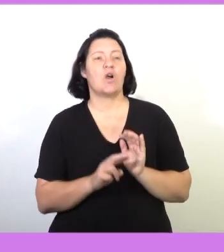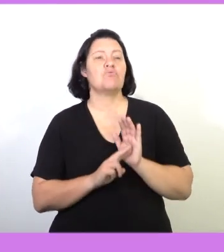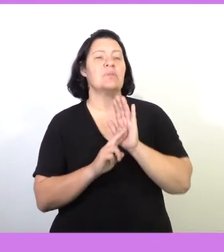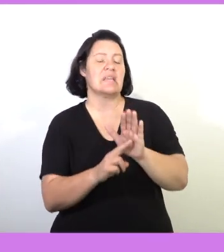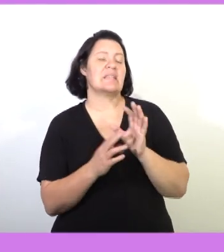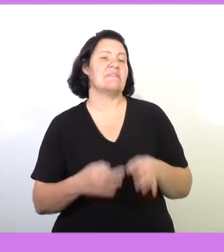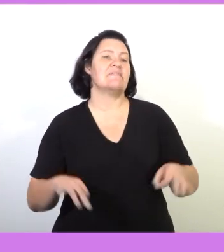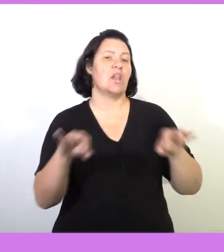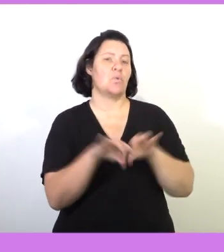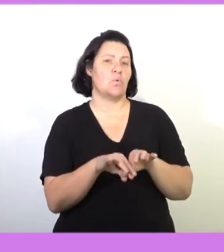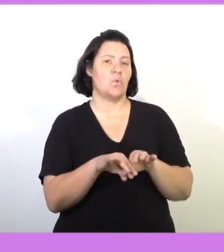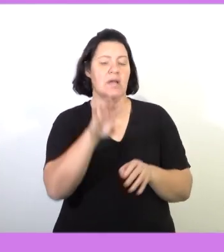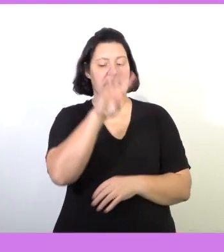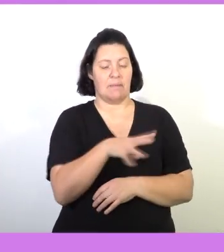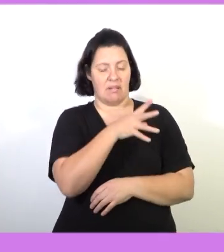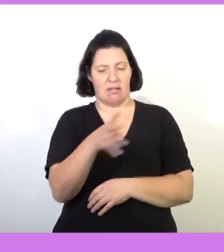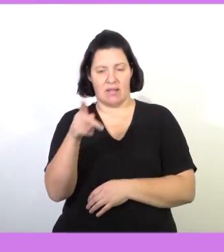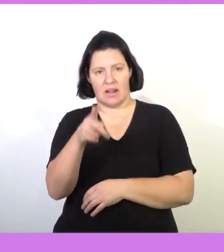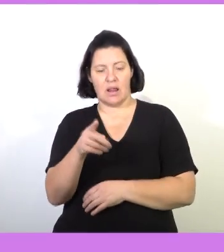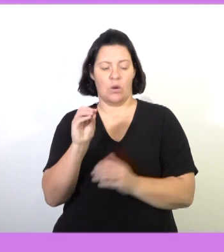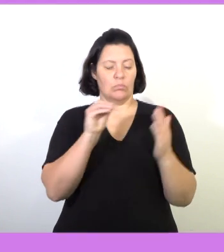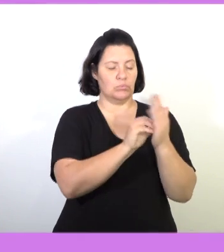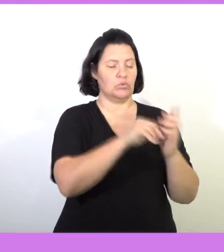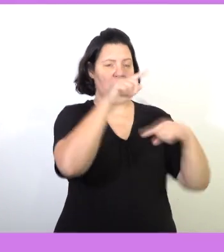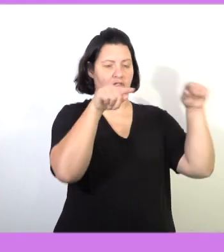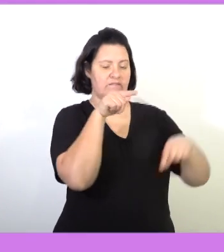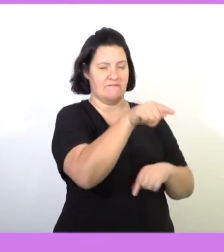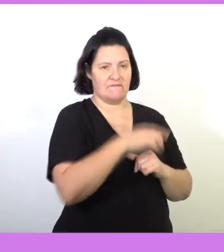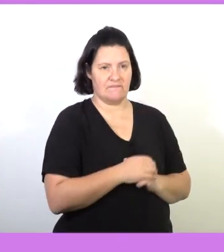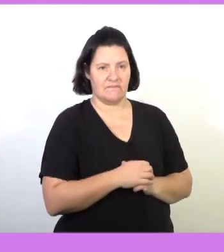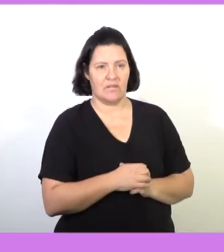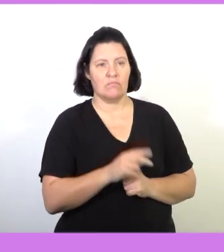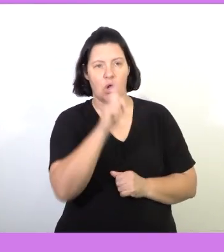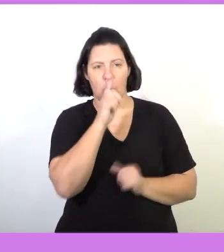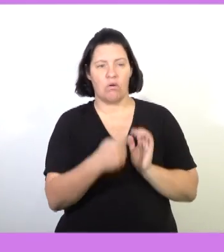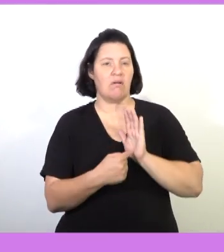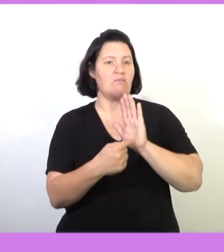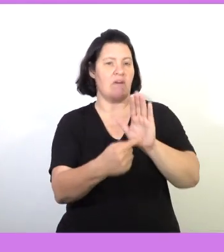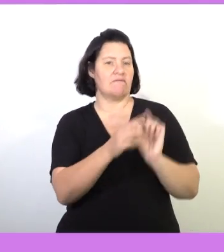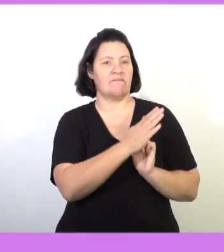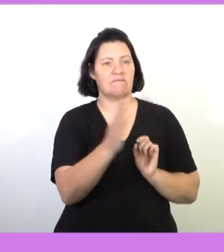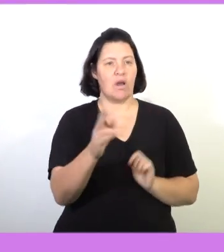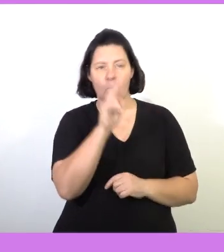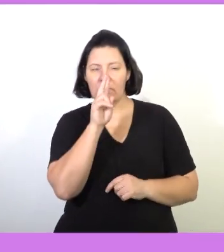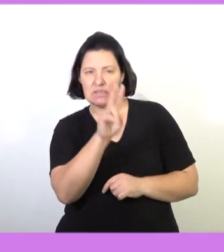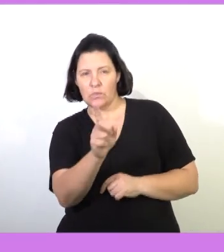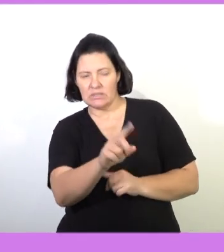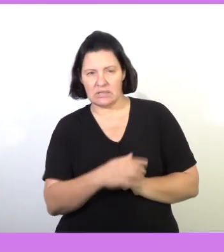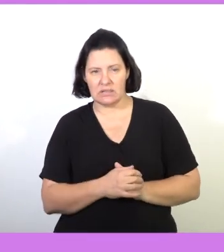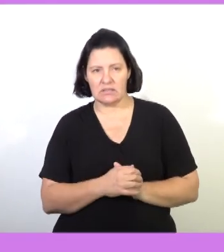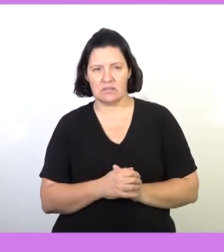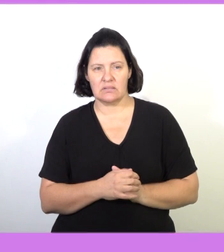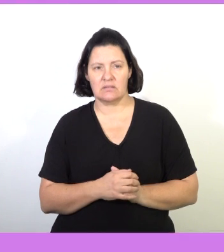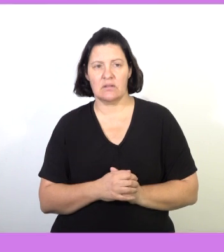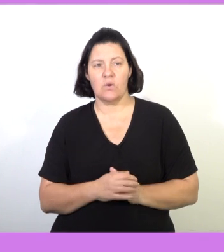Represent the values in the table on the graph. Let's look at the given graph over there. What can we tell?